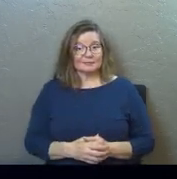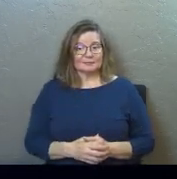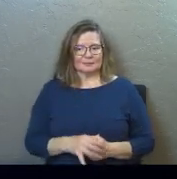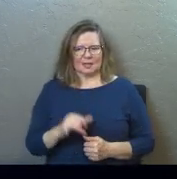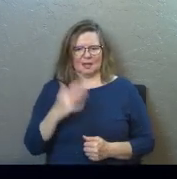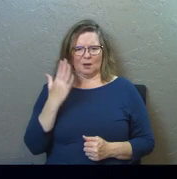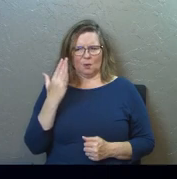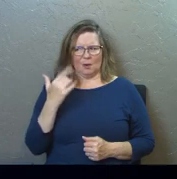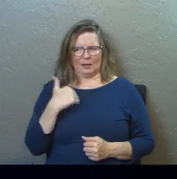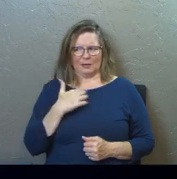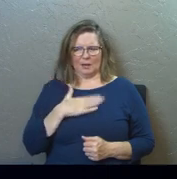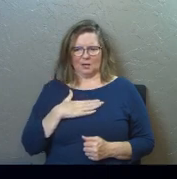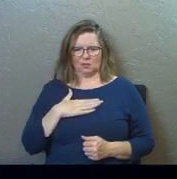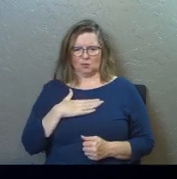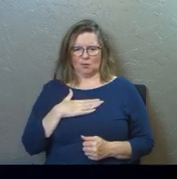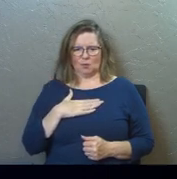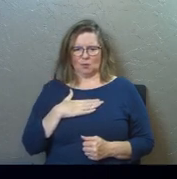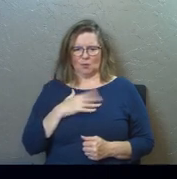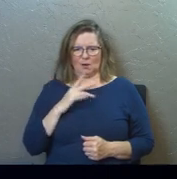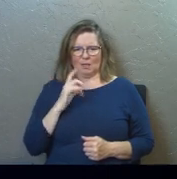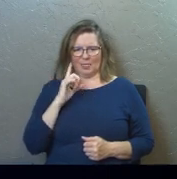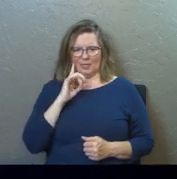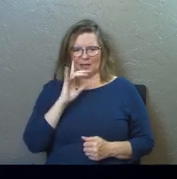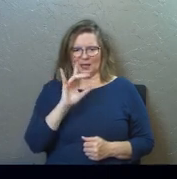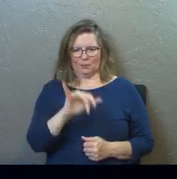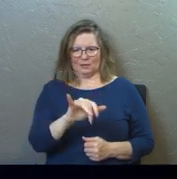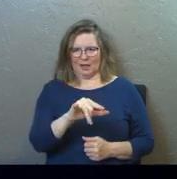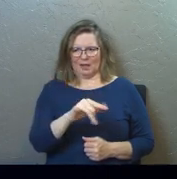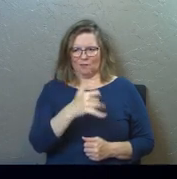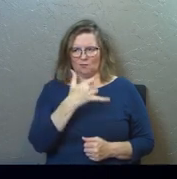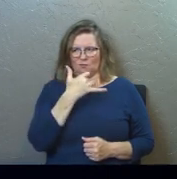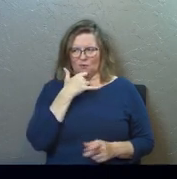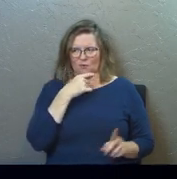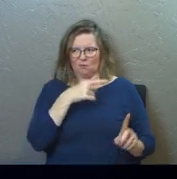Like, why did I enjoy that it was that dark?